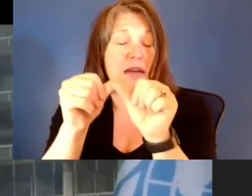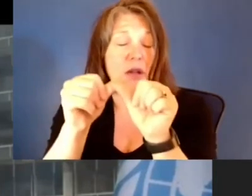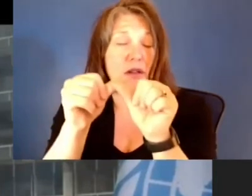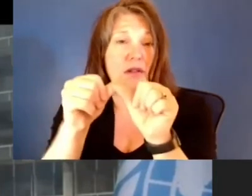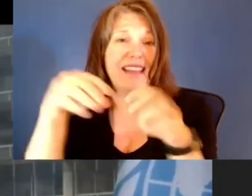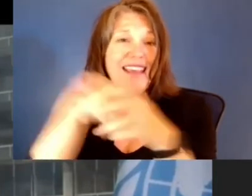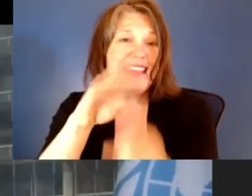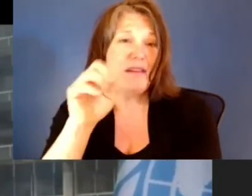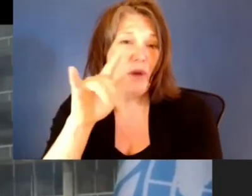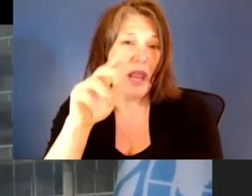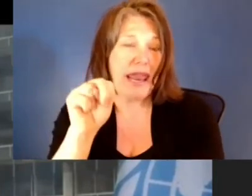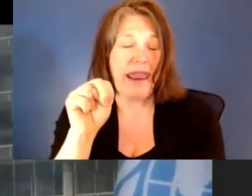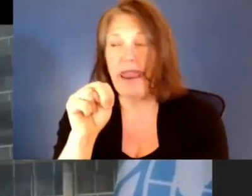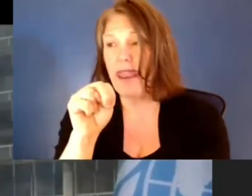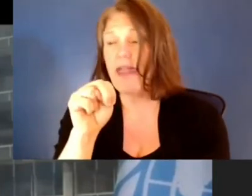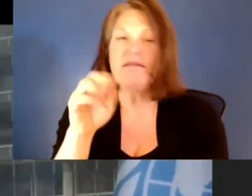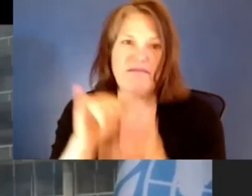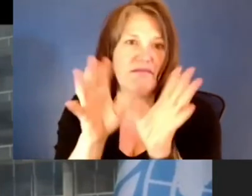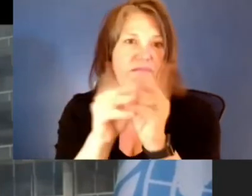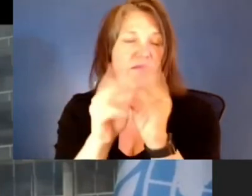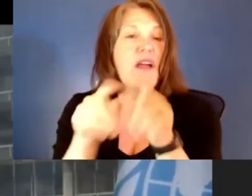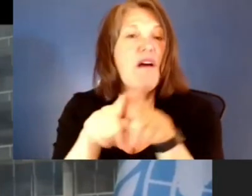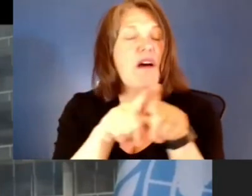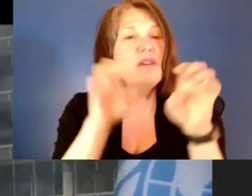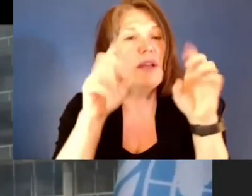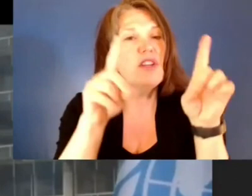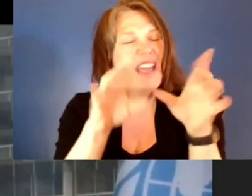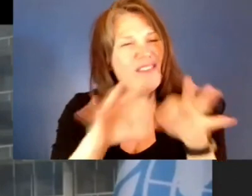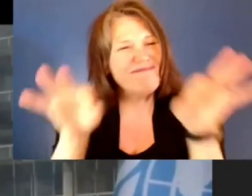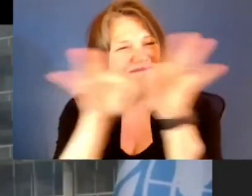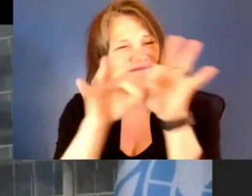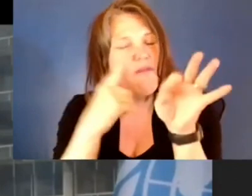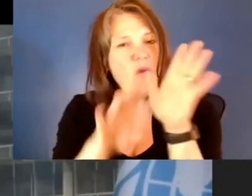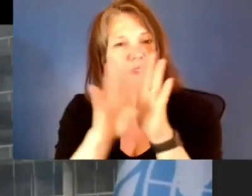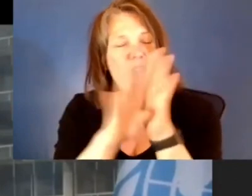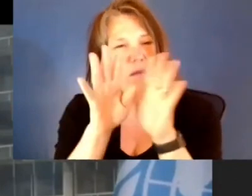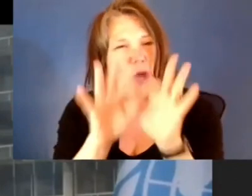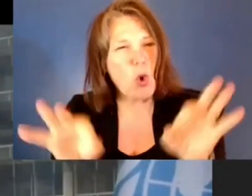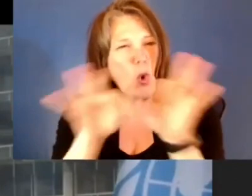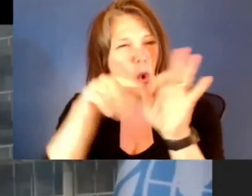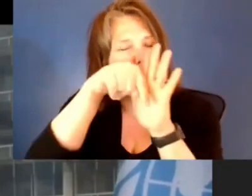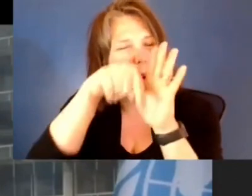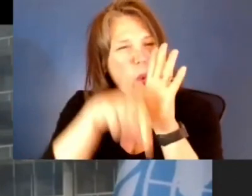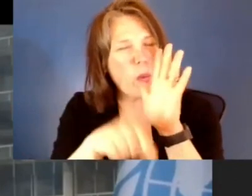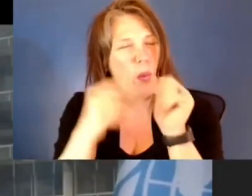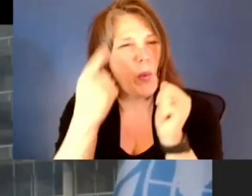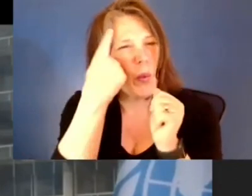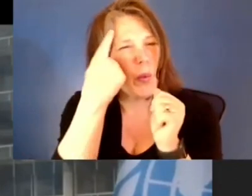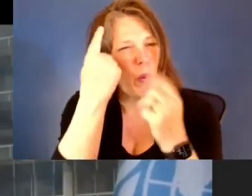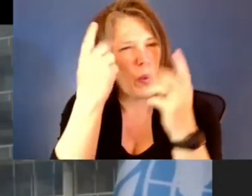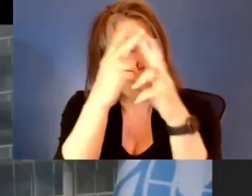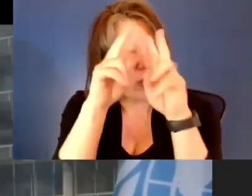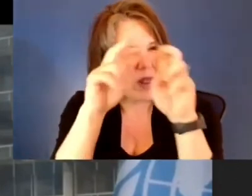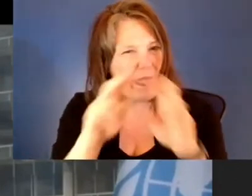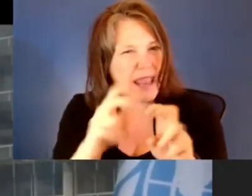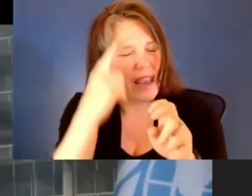Education is also essential in developing critical thinking, in debunking fake news and conspiracy theories, in using